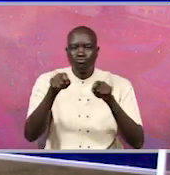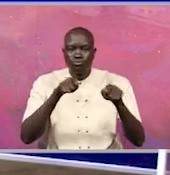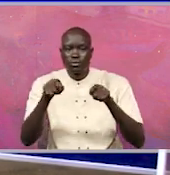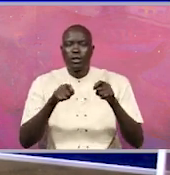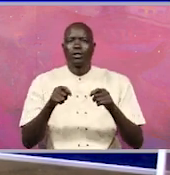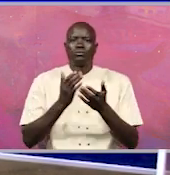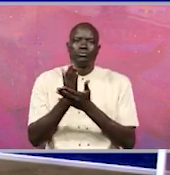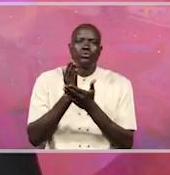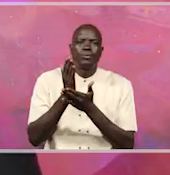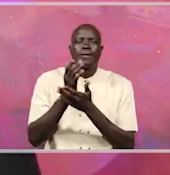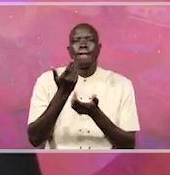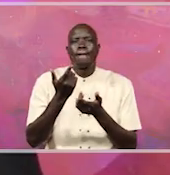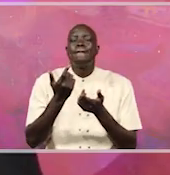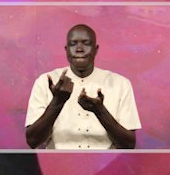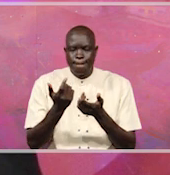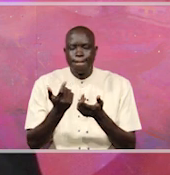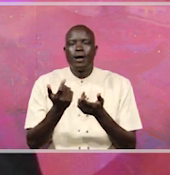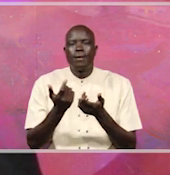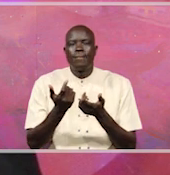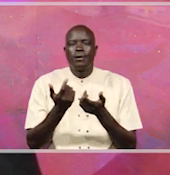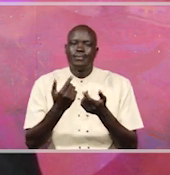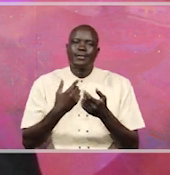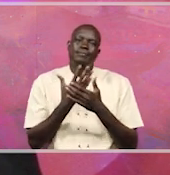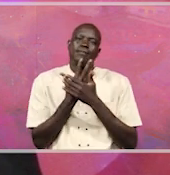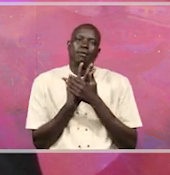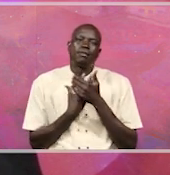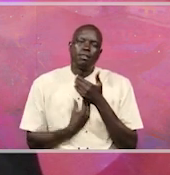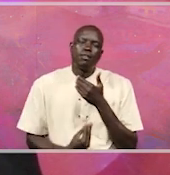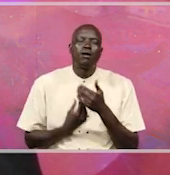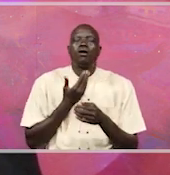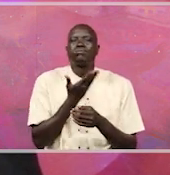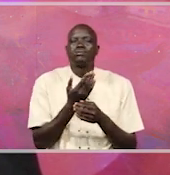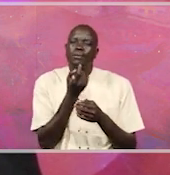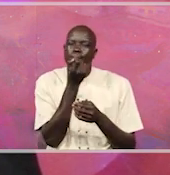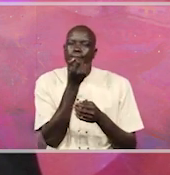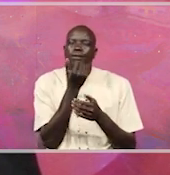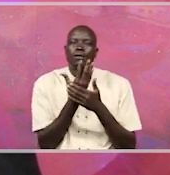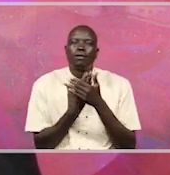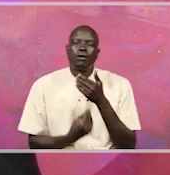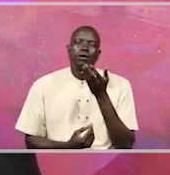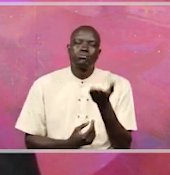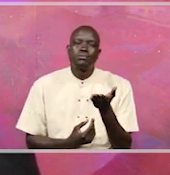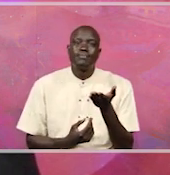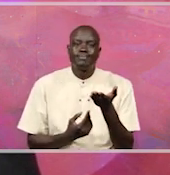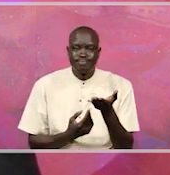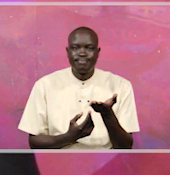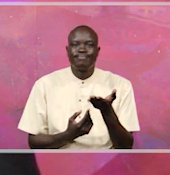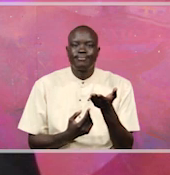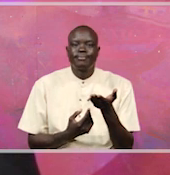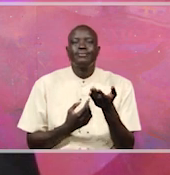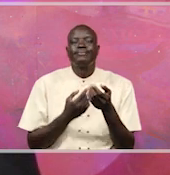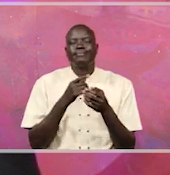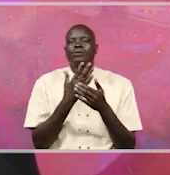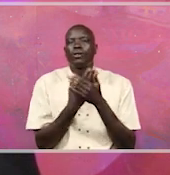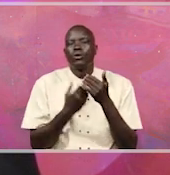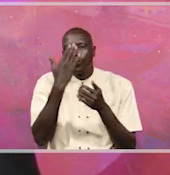Really, we are disappointed a bit that this government, which